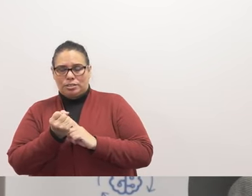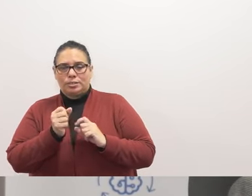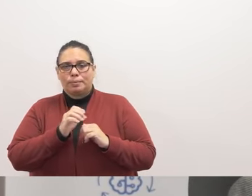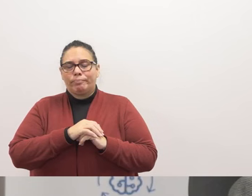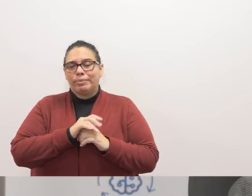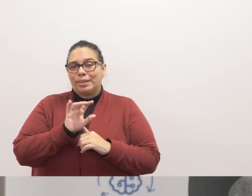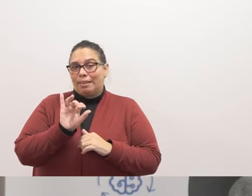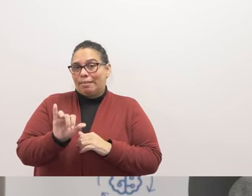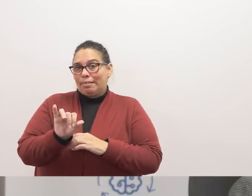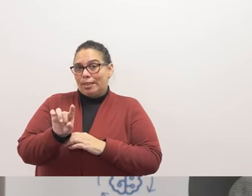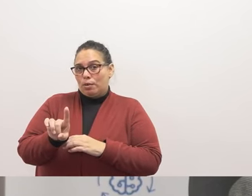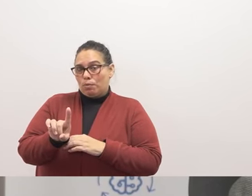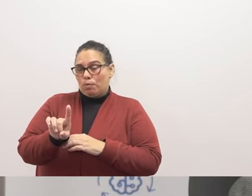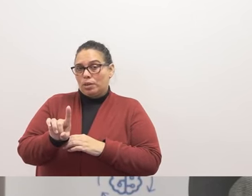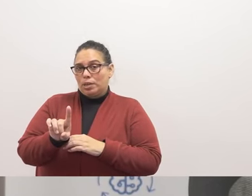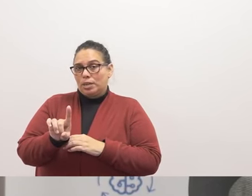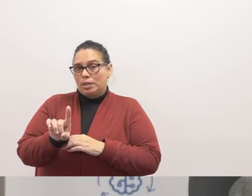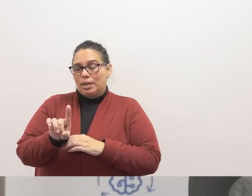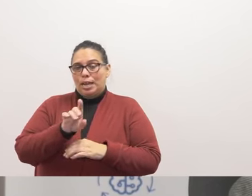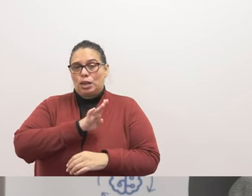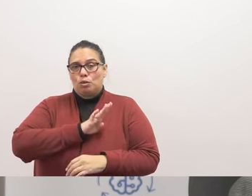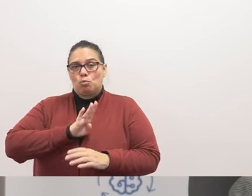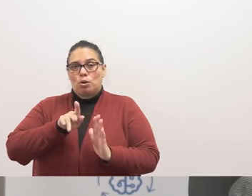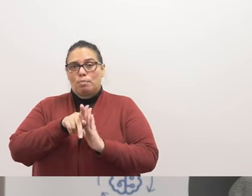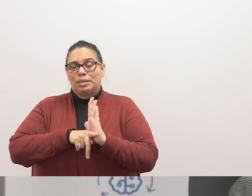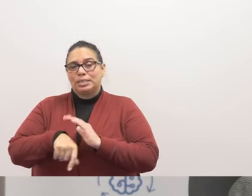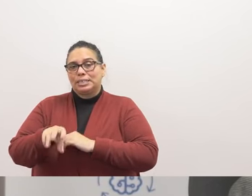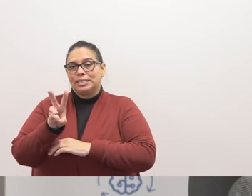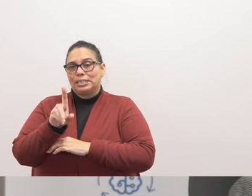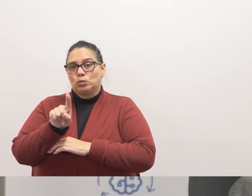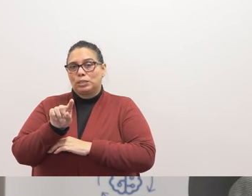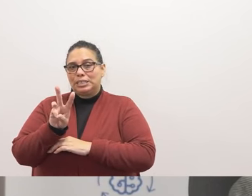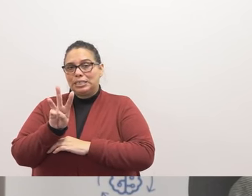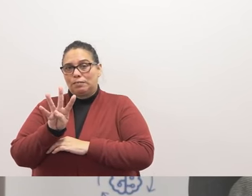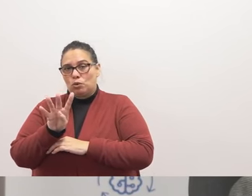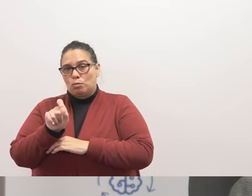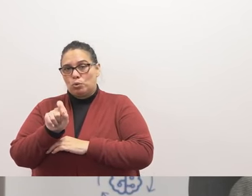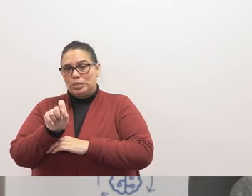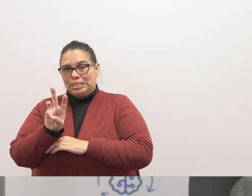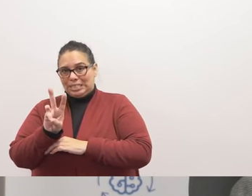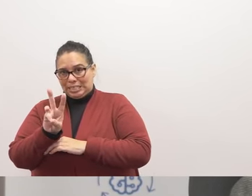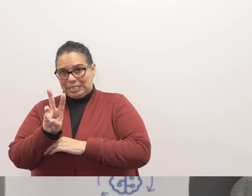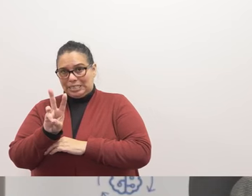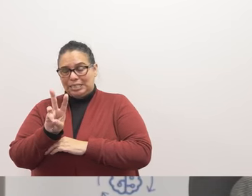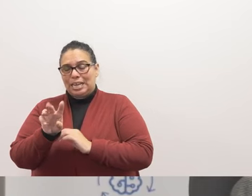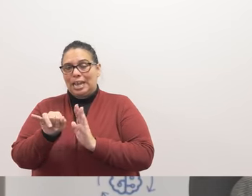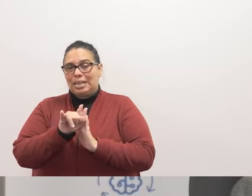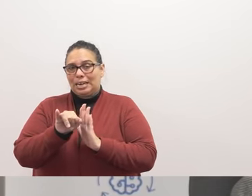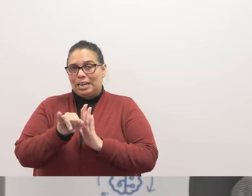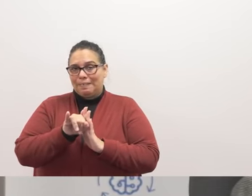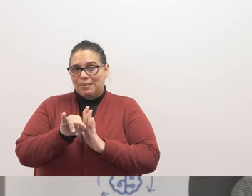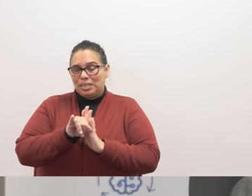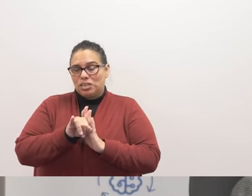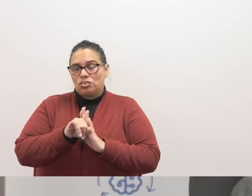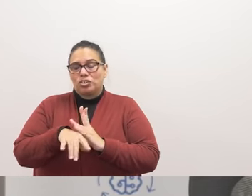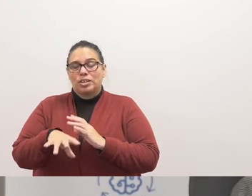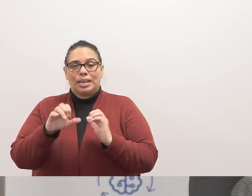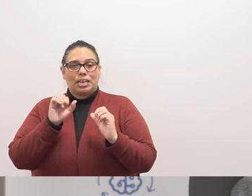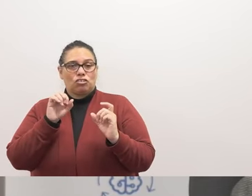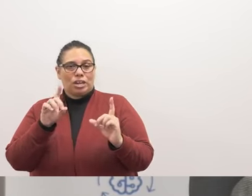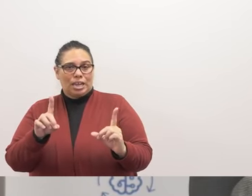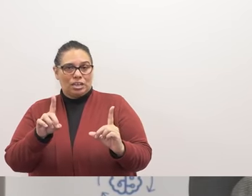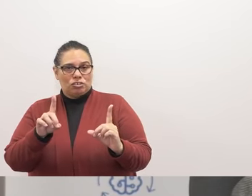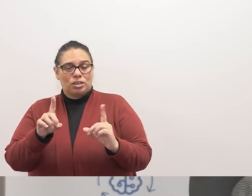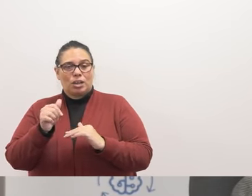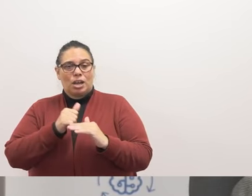that one and board policy 6164.6, identification and education